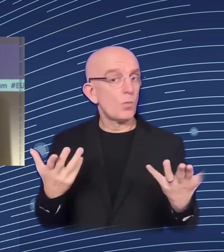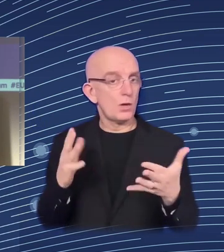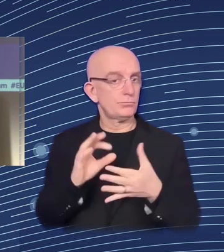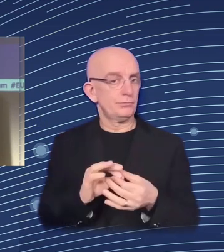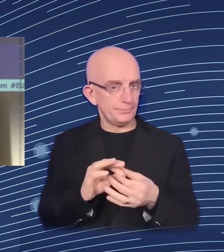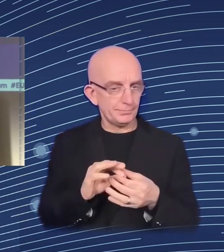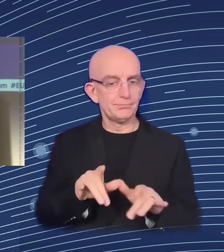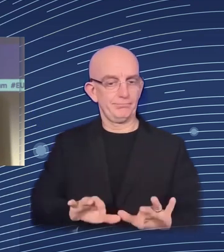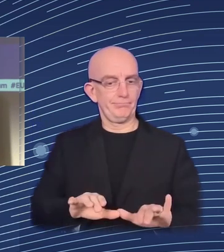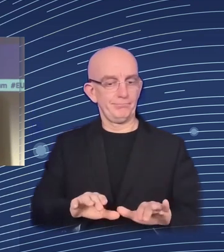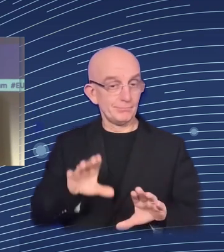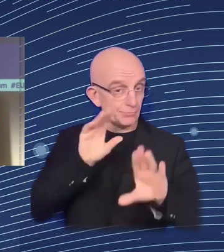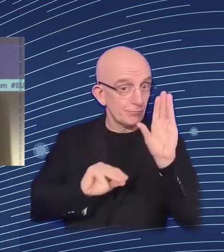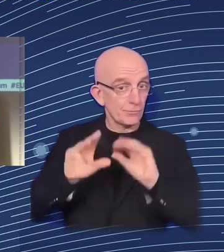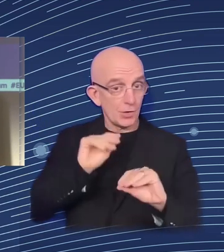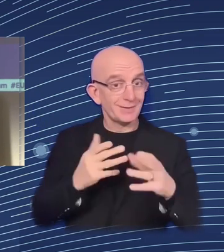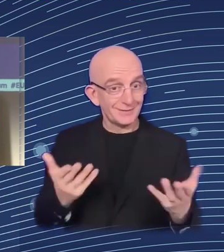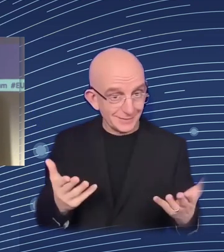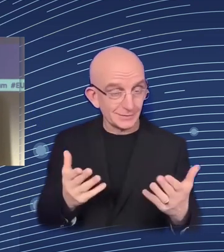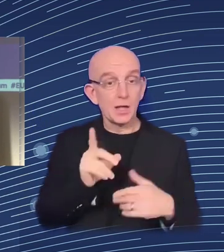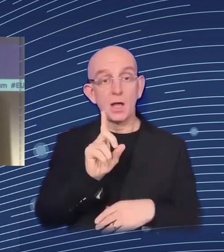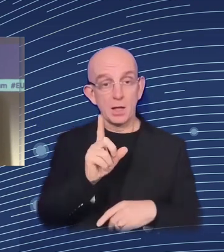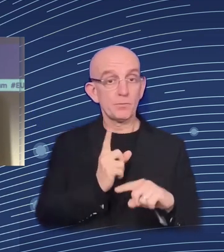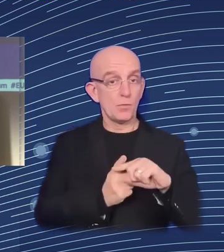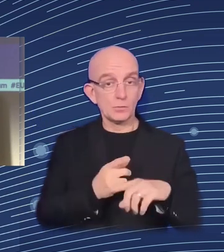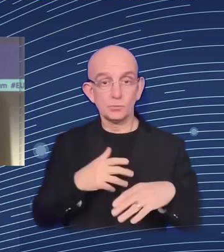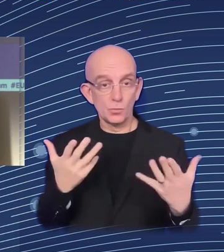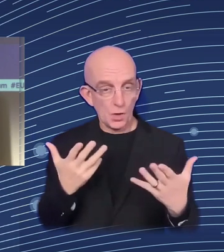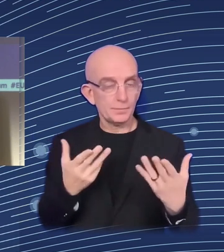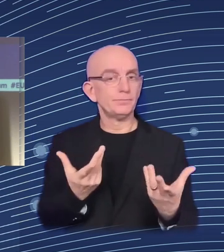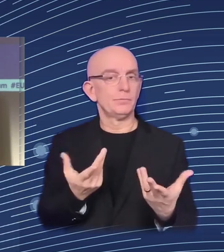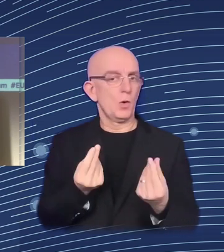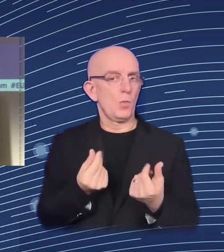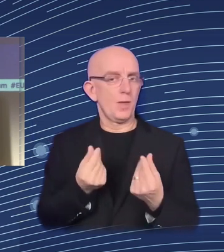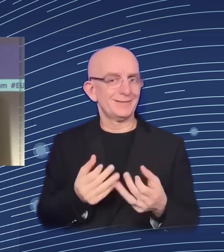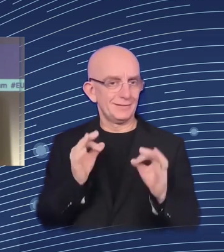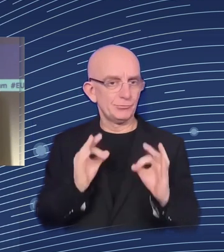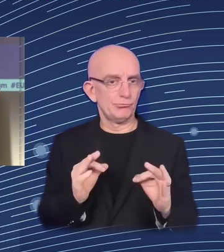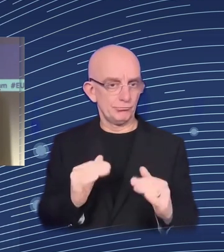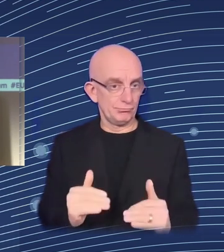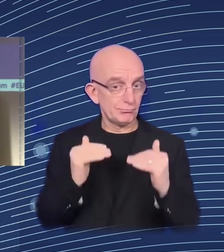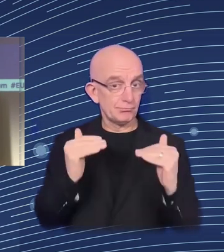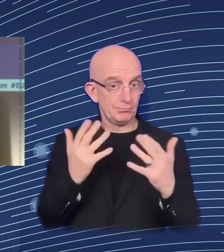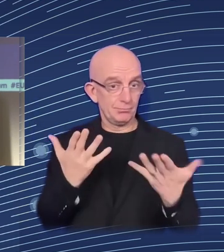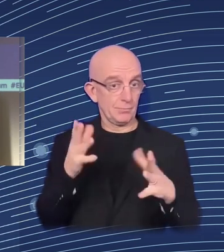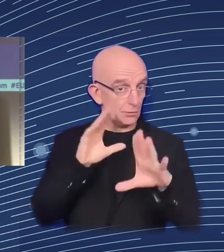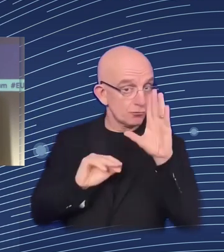has really the possibility and the tools to access those tools.